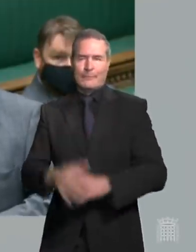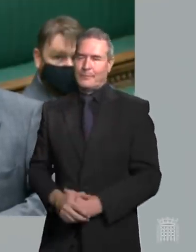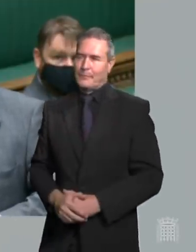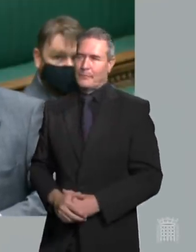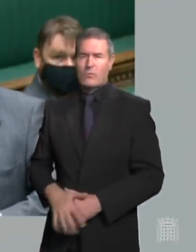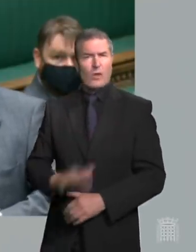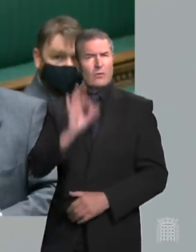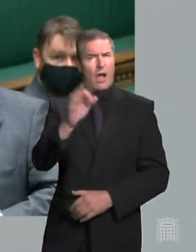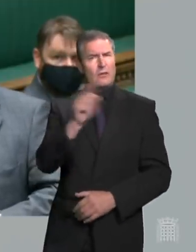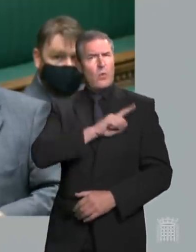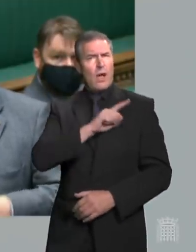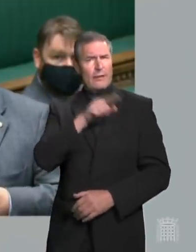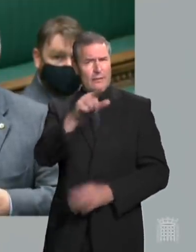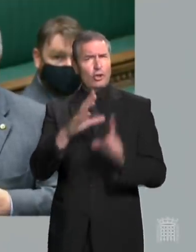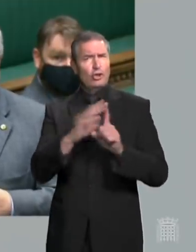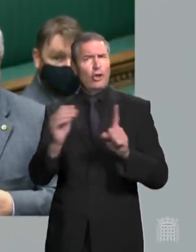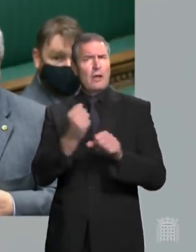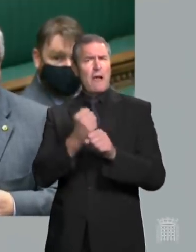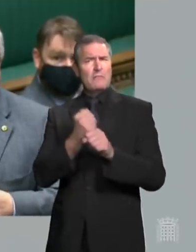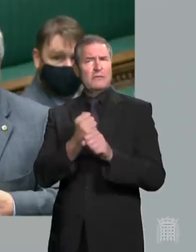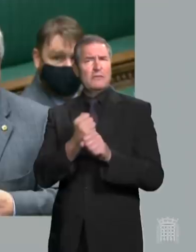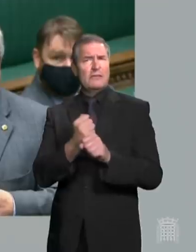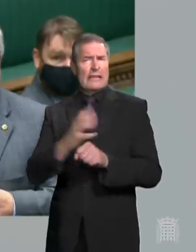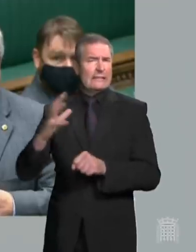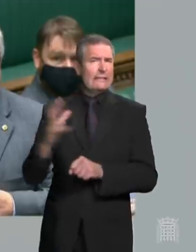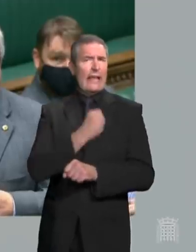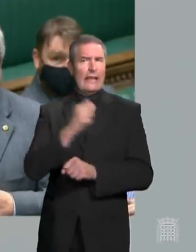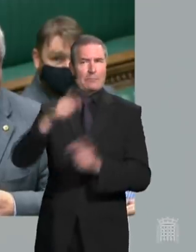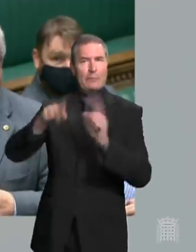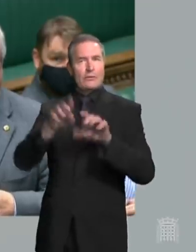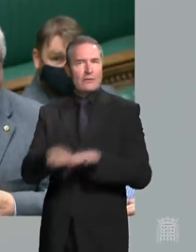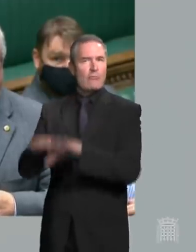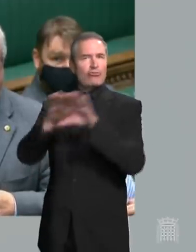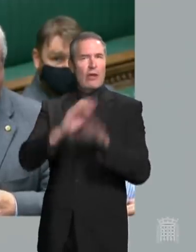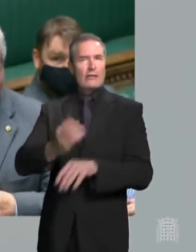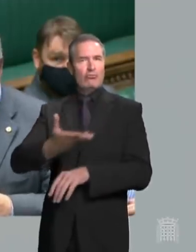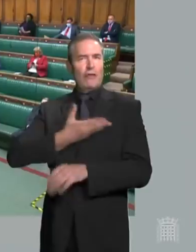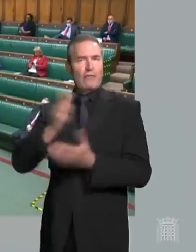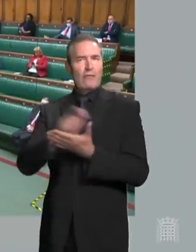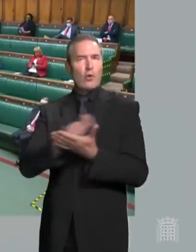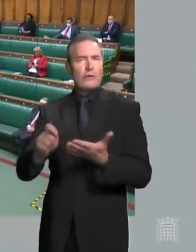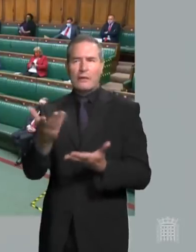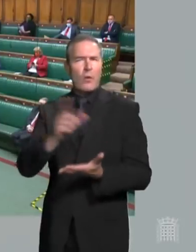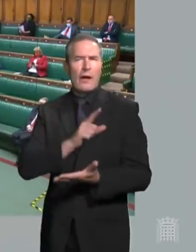why is this Tory government trying to rob people of their democratic right to vote?